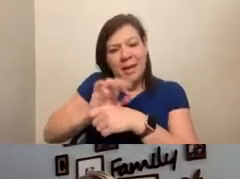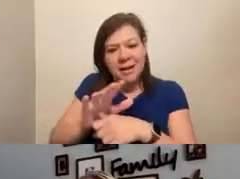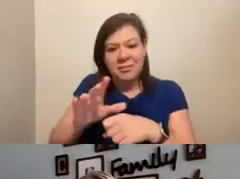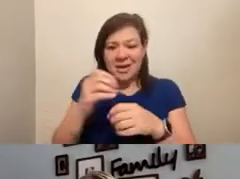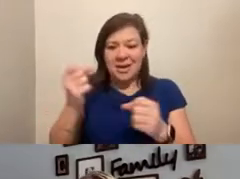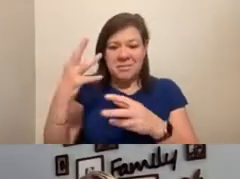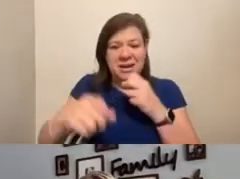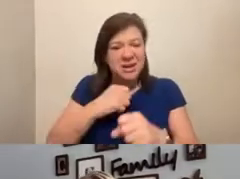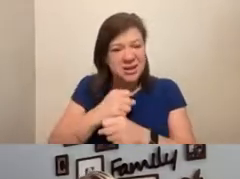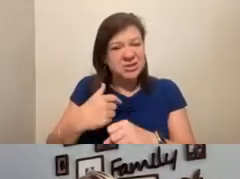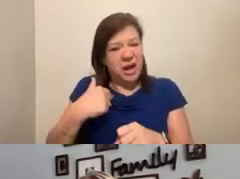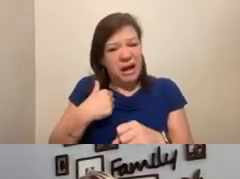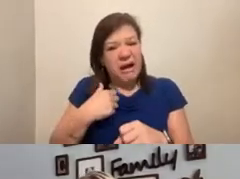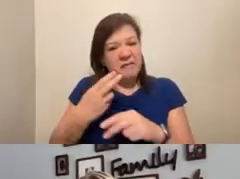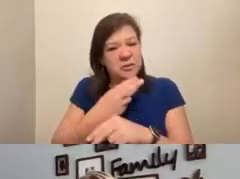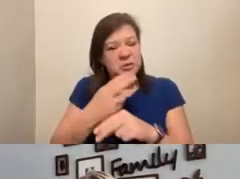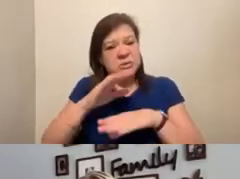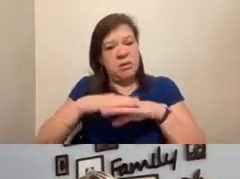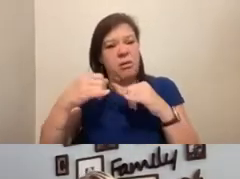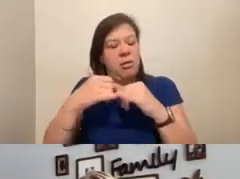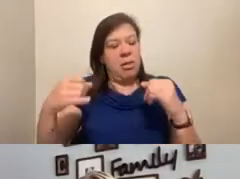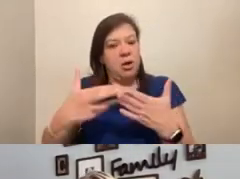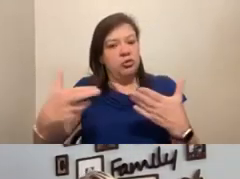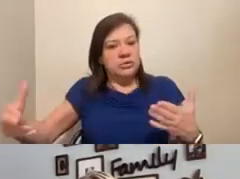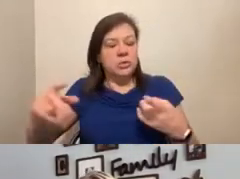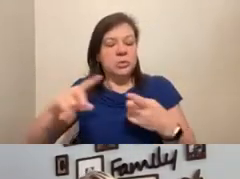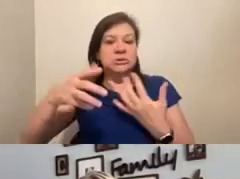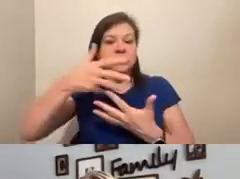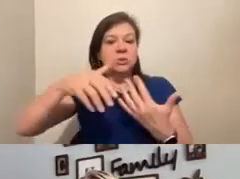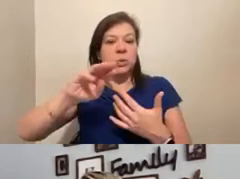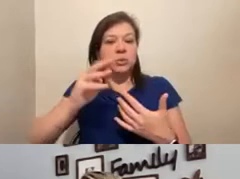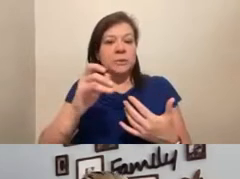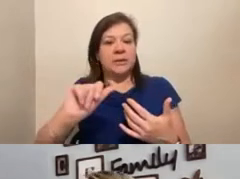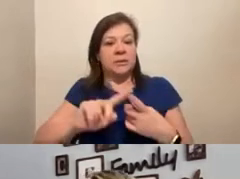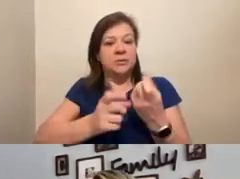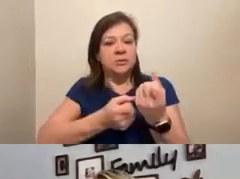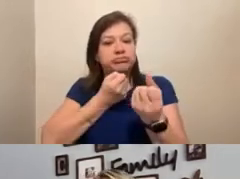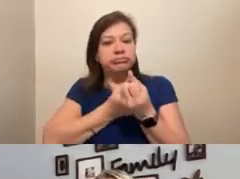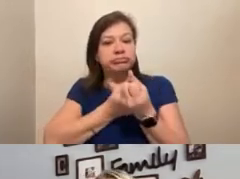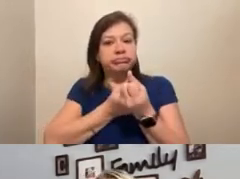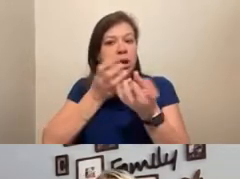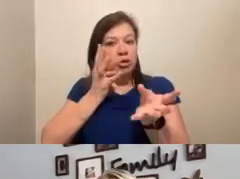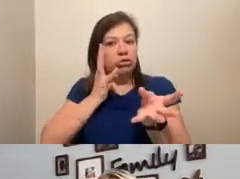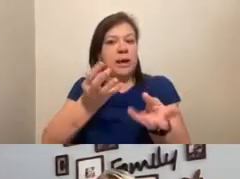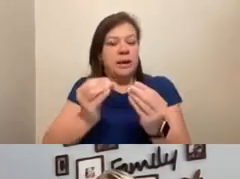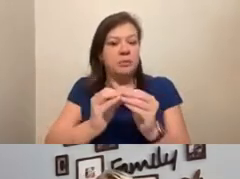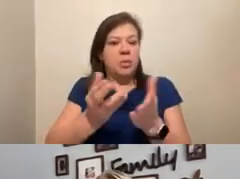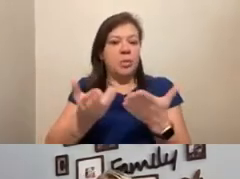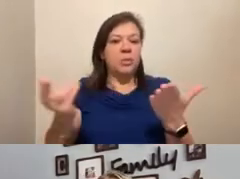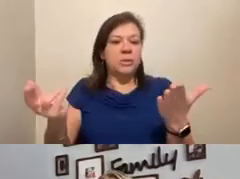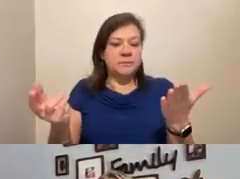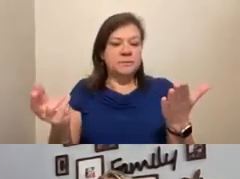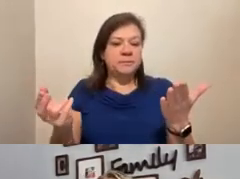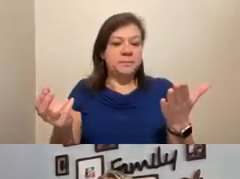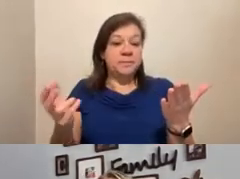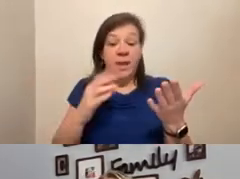I've been using online resources and social media to kind of advocate and create more resources. And